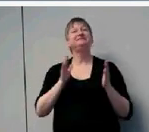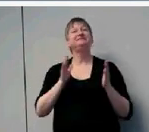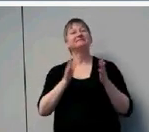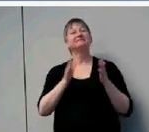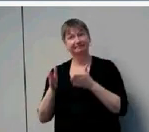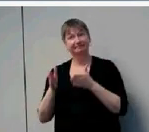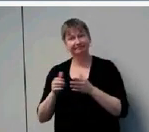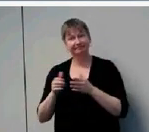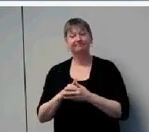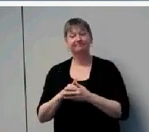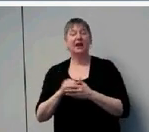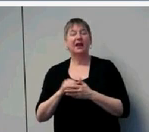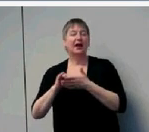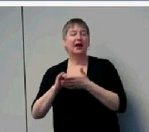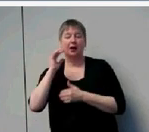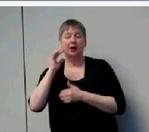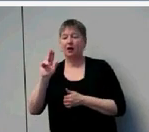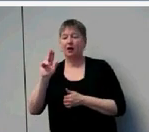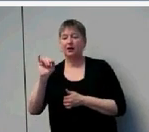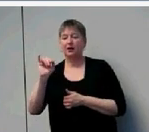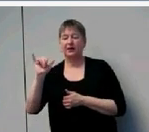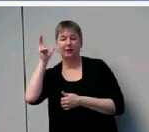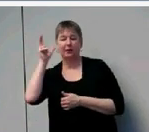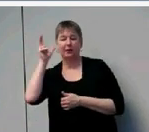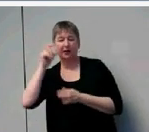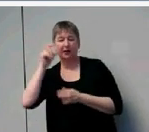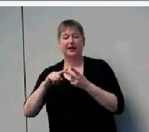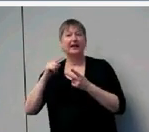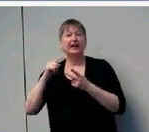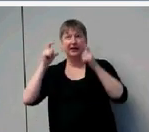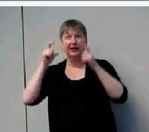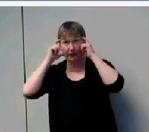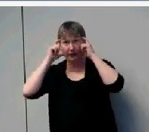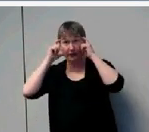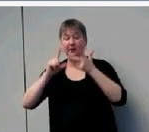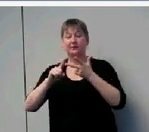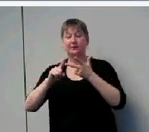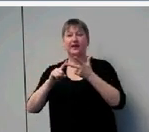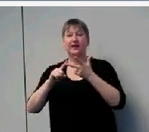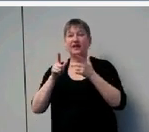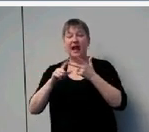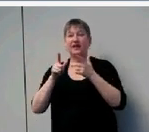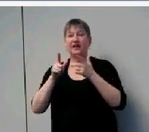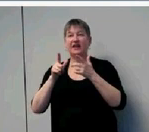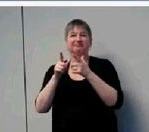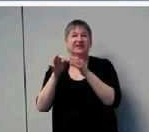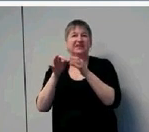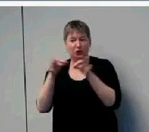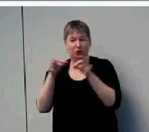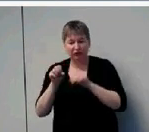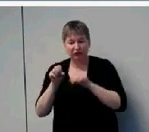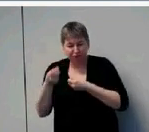audibility, hearing aid use, linguistic input all appear to be important. So let's start with